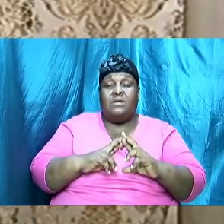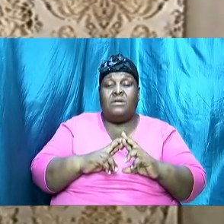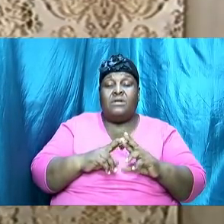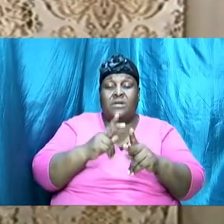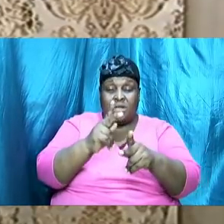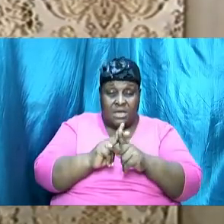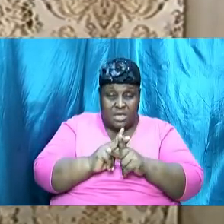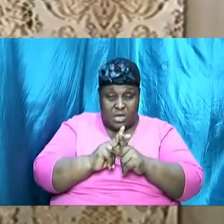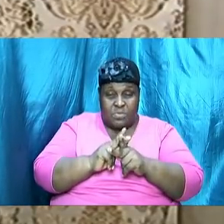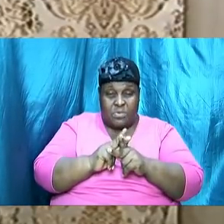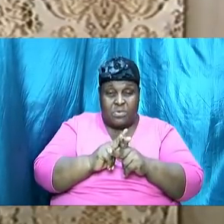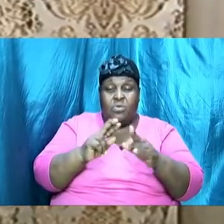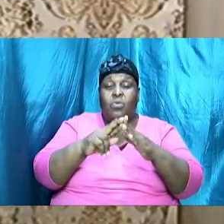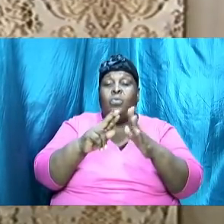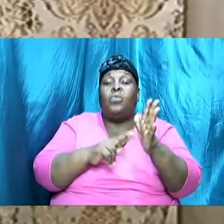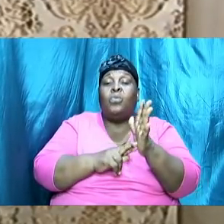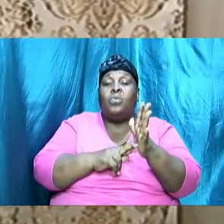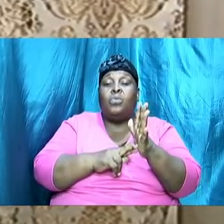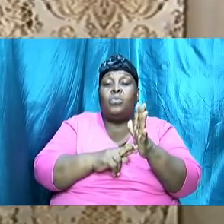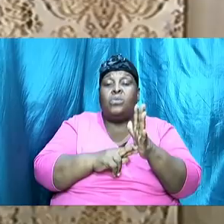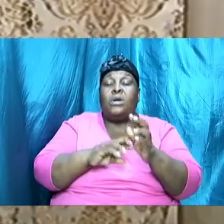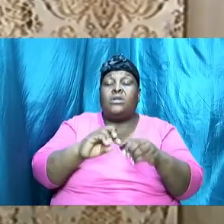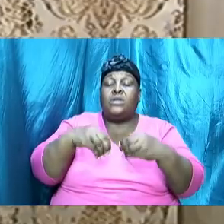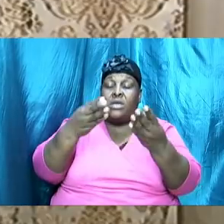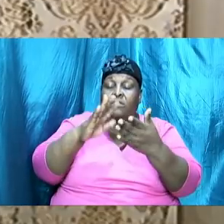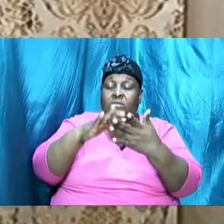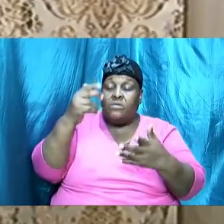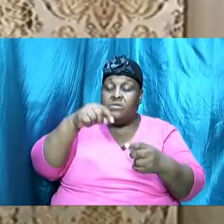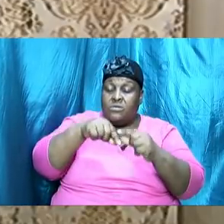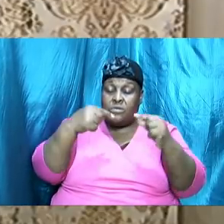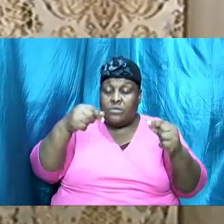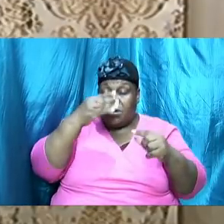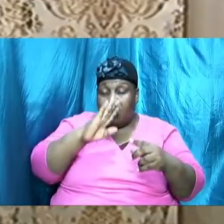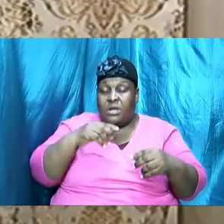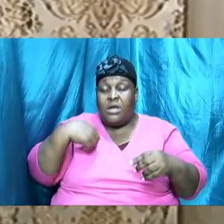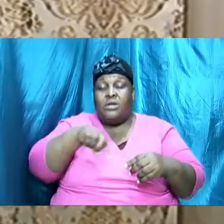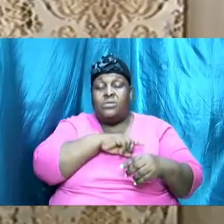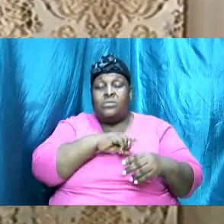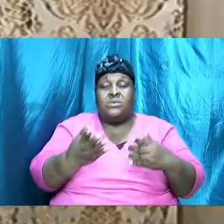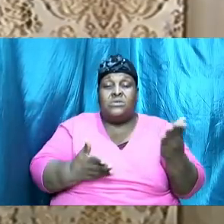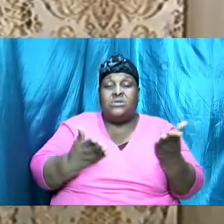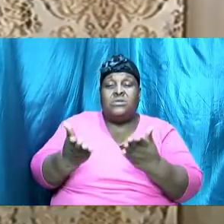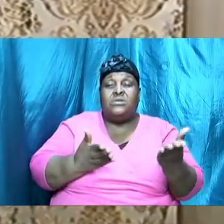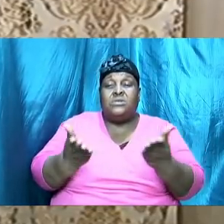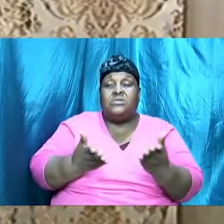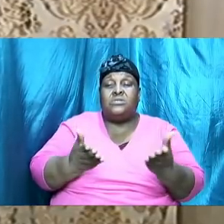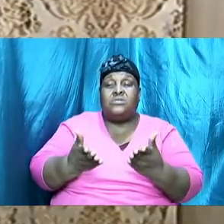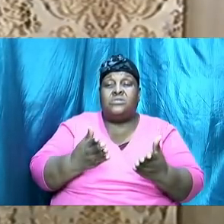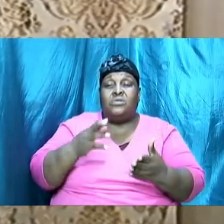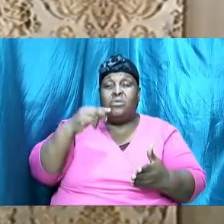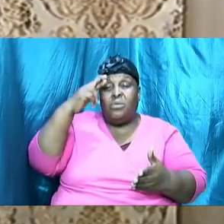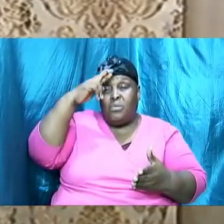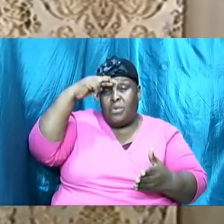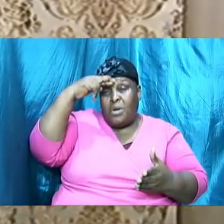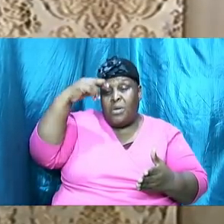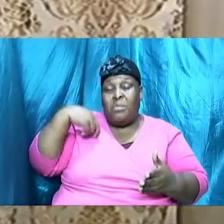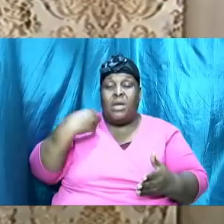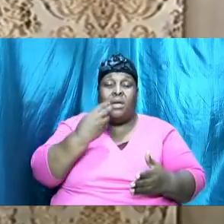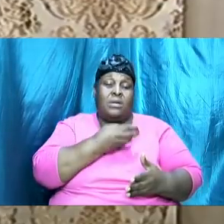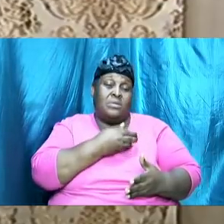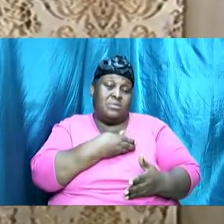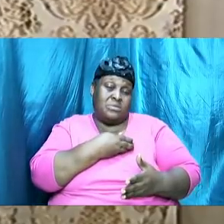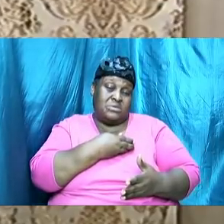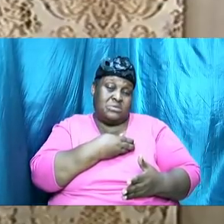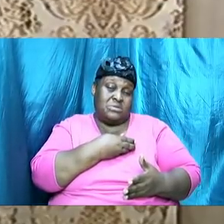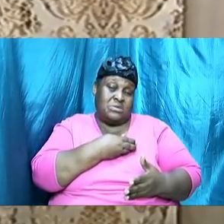to the great God that we serve. So just to let you know, just to remind us, and for those who didn't know, to let